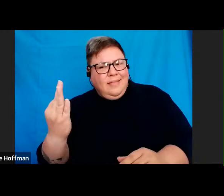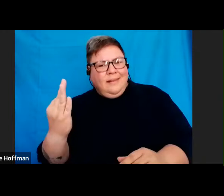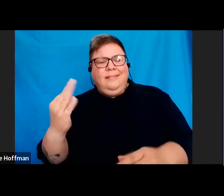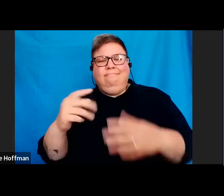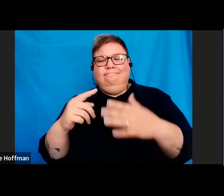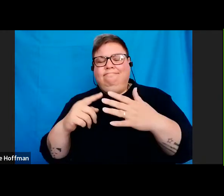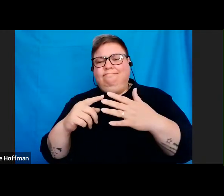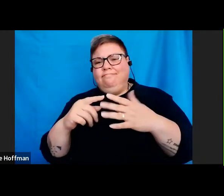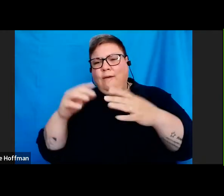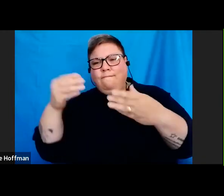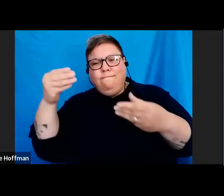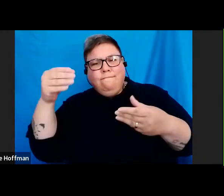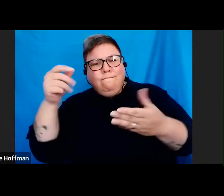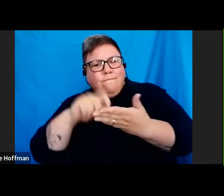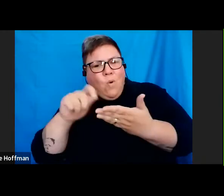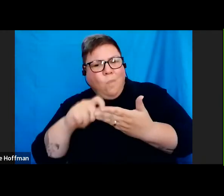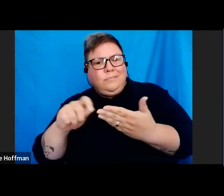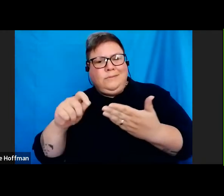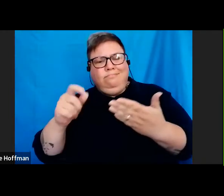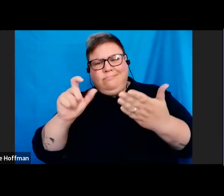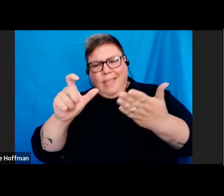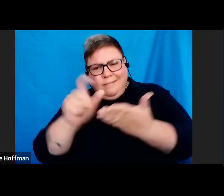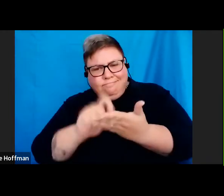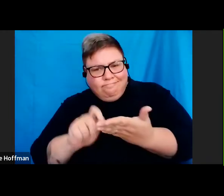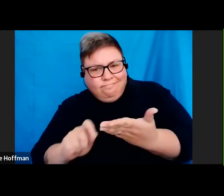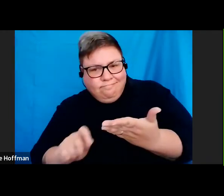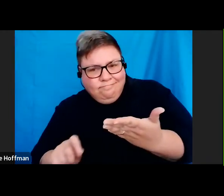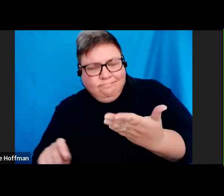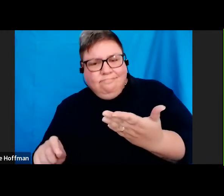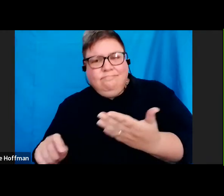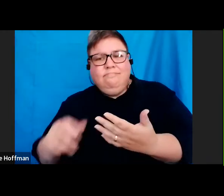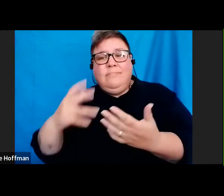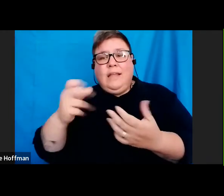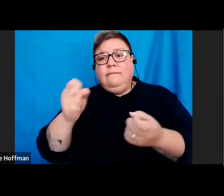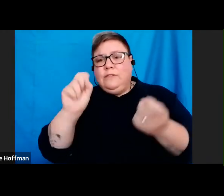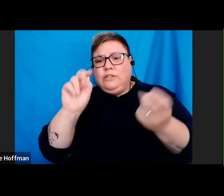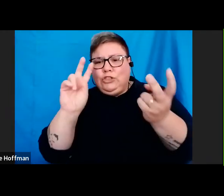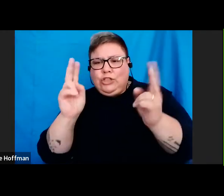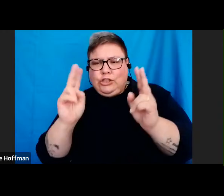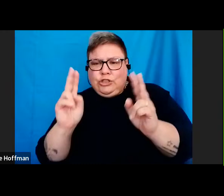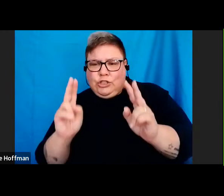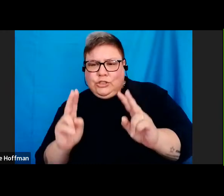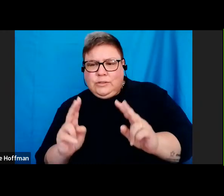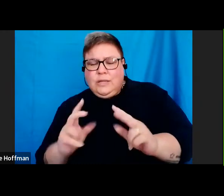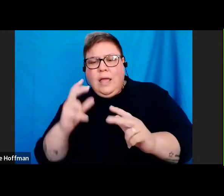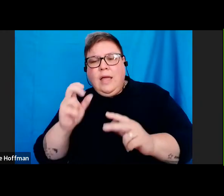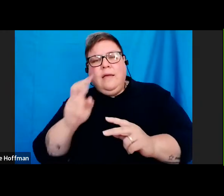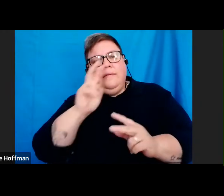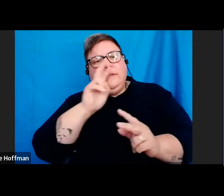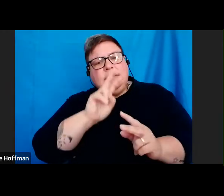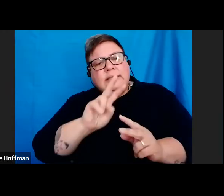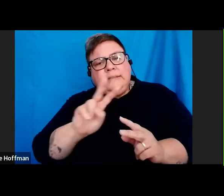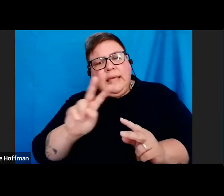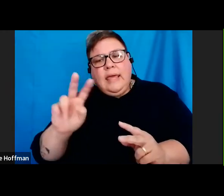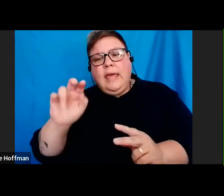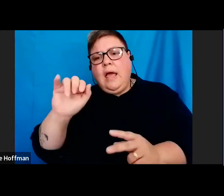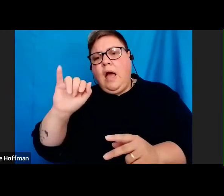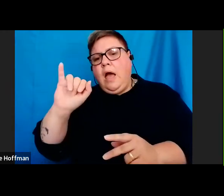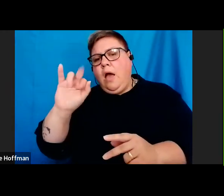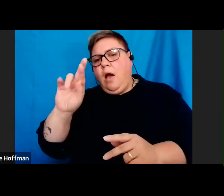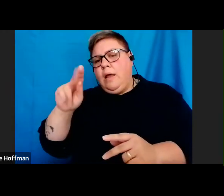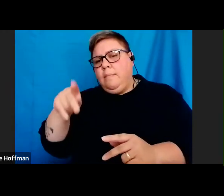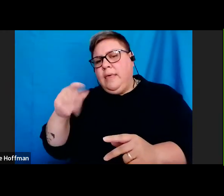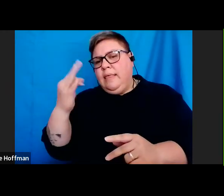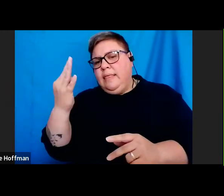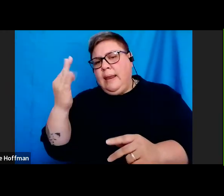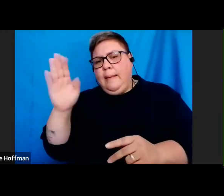can be completed, and you indicated that there is a change that we can see on the IRP3B, that an applicant